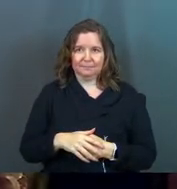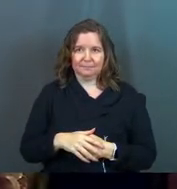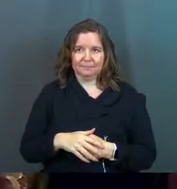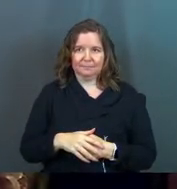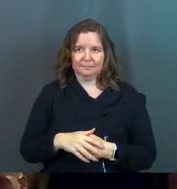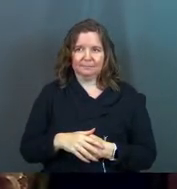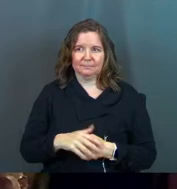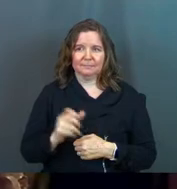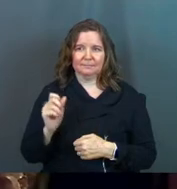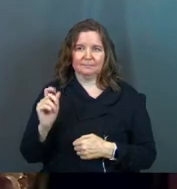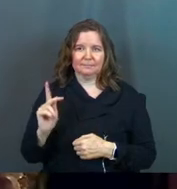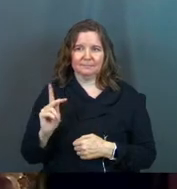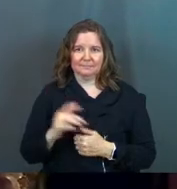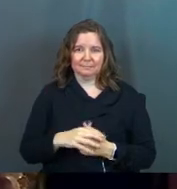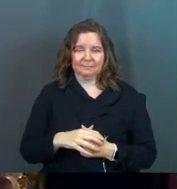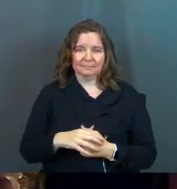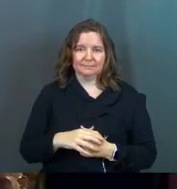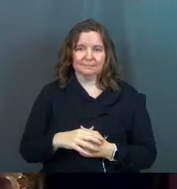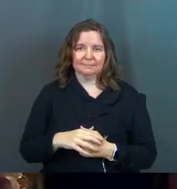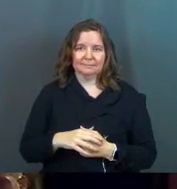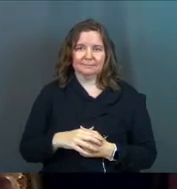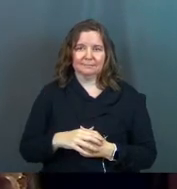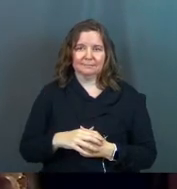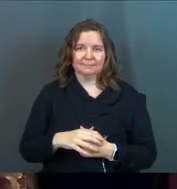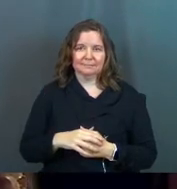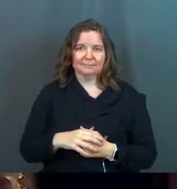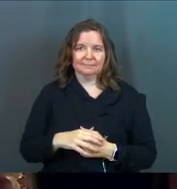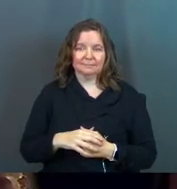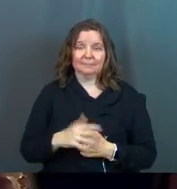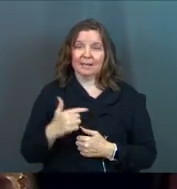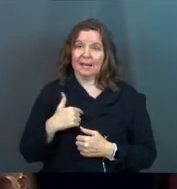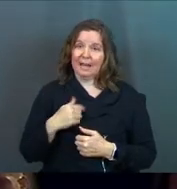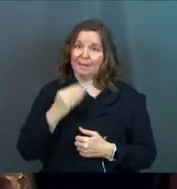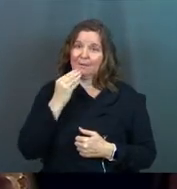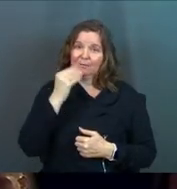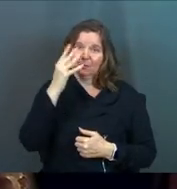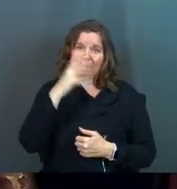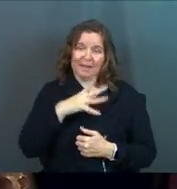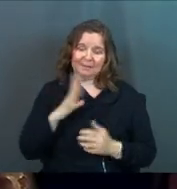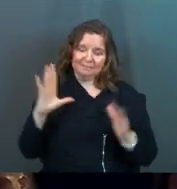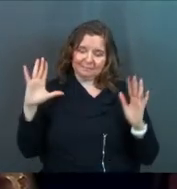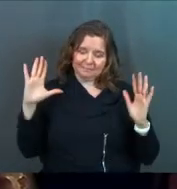Okay. All right. I'm a food guy.